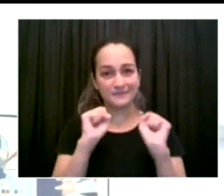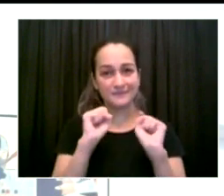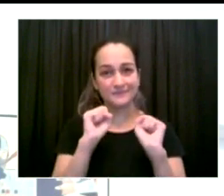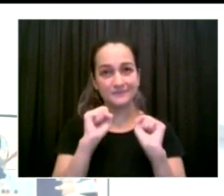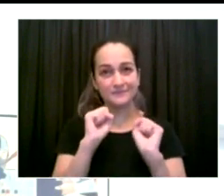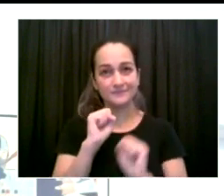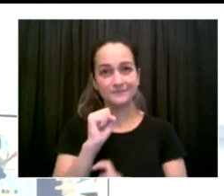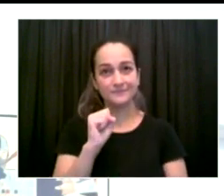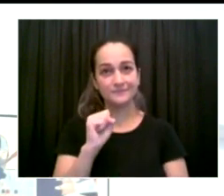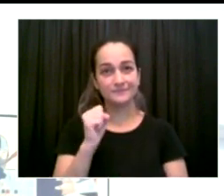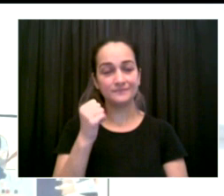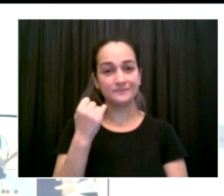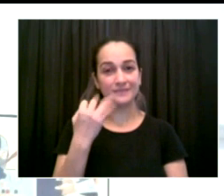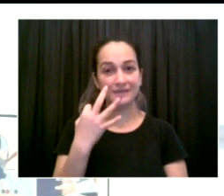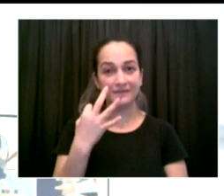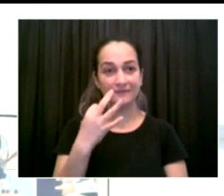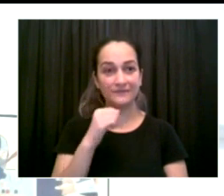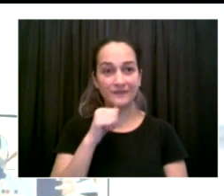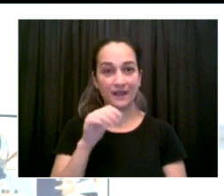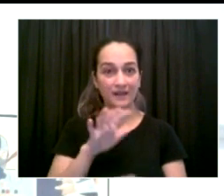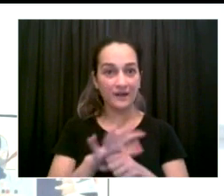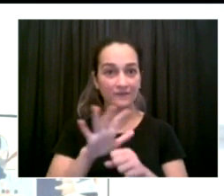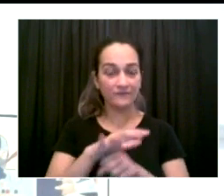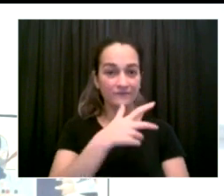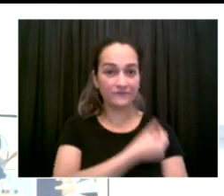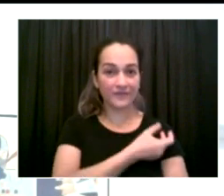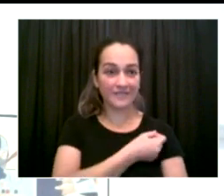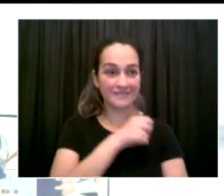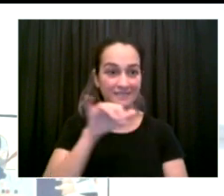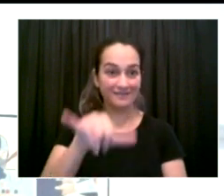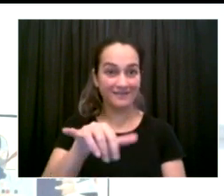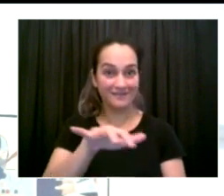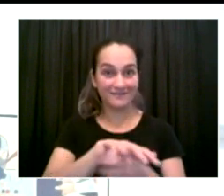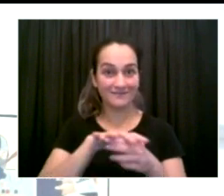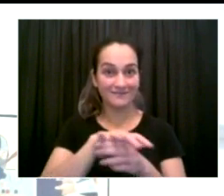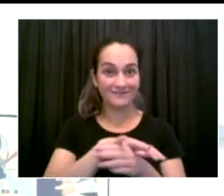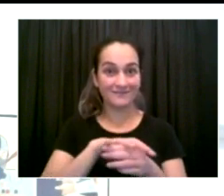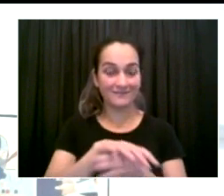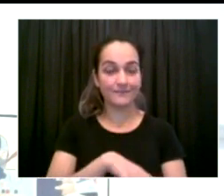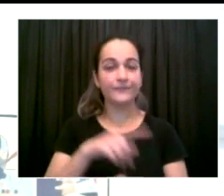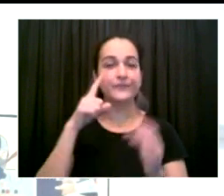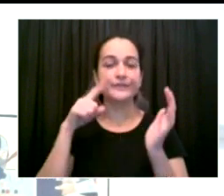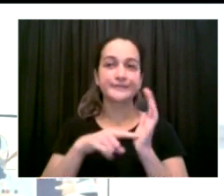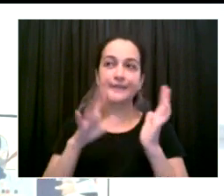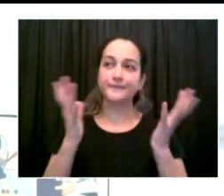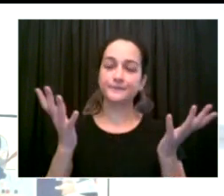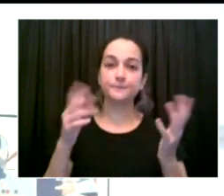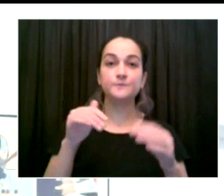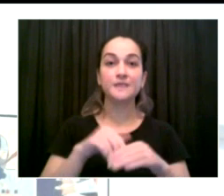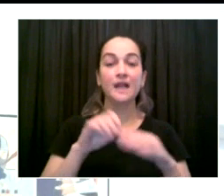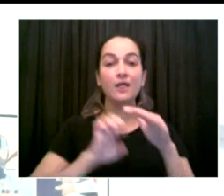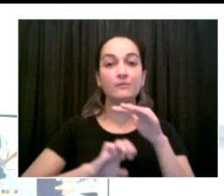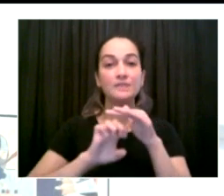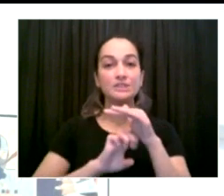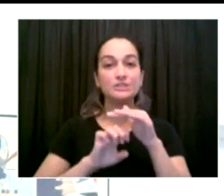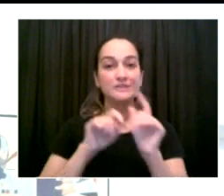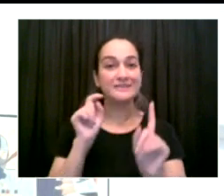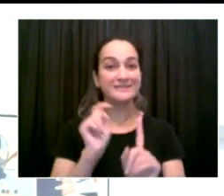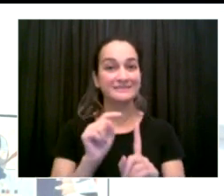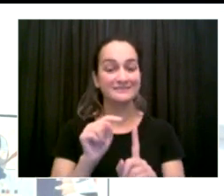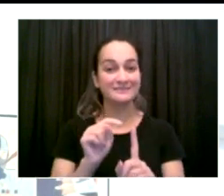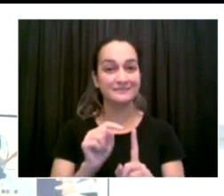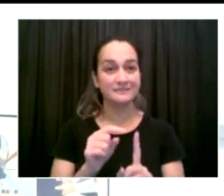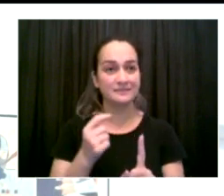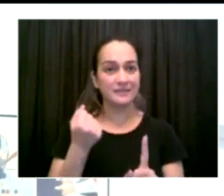to be vaccinated, but when children are not yet eligible for vaccination, that does tip the balance